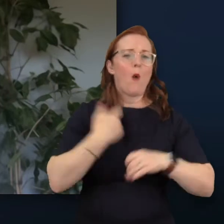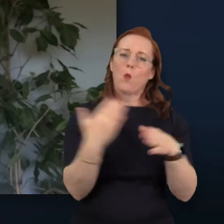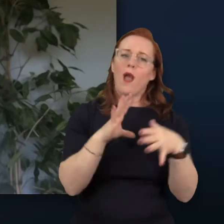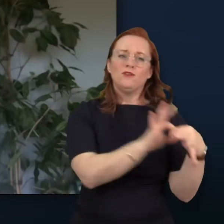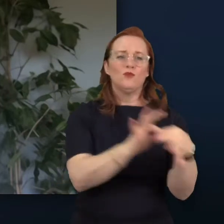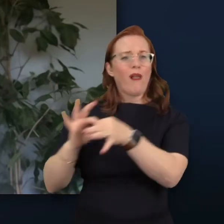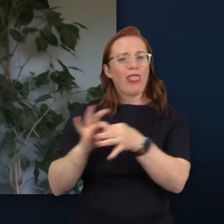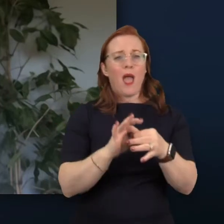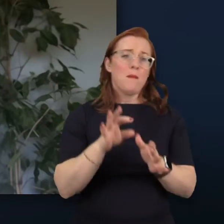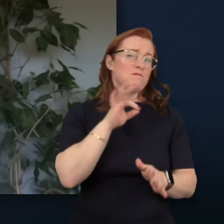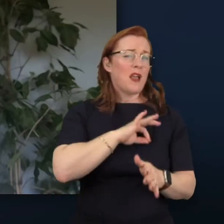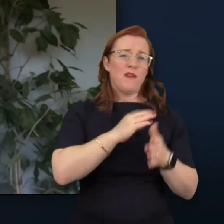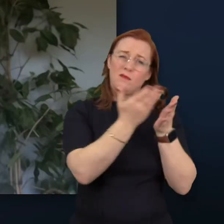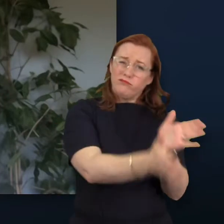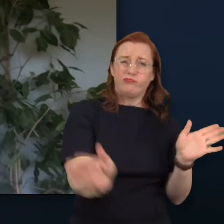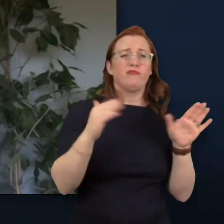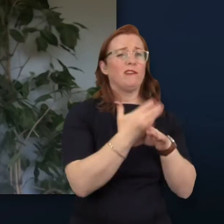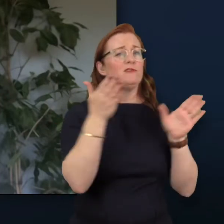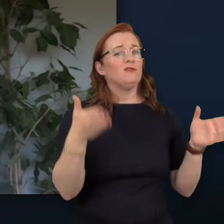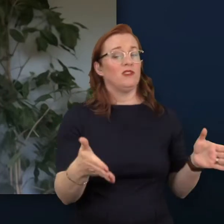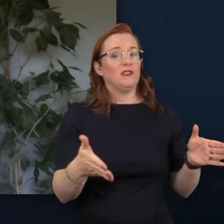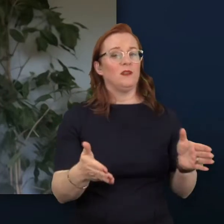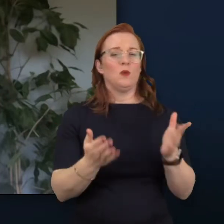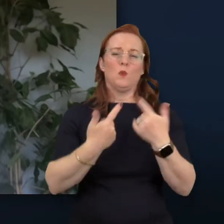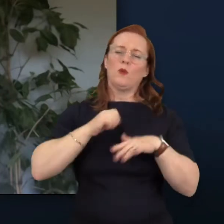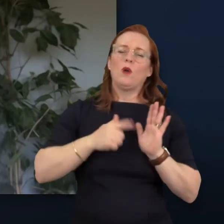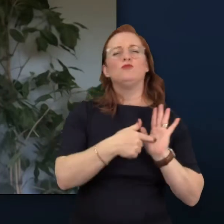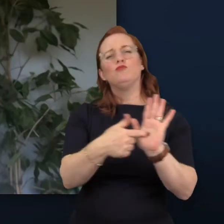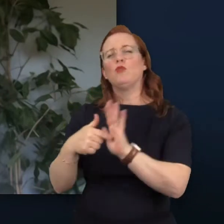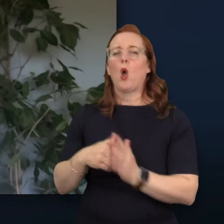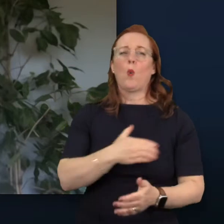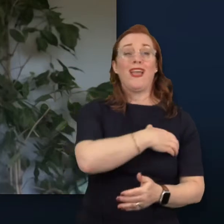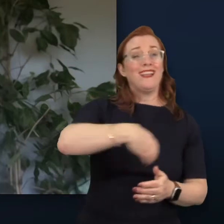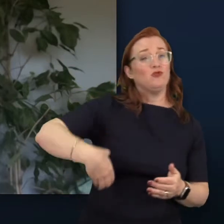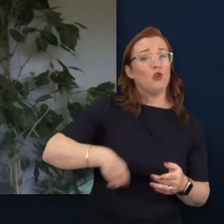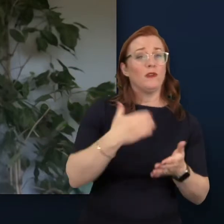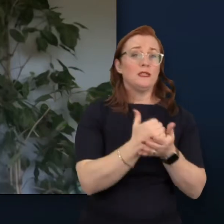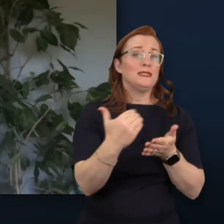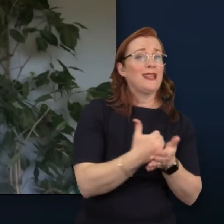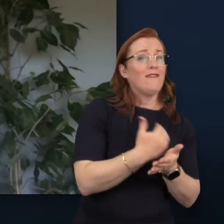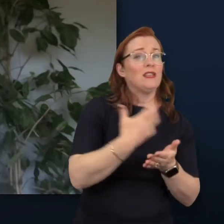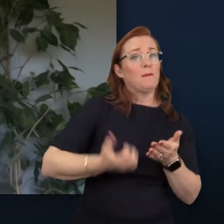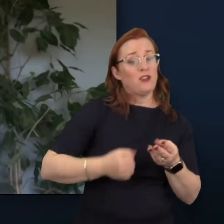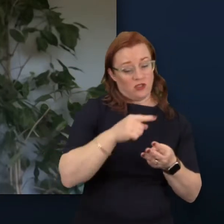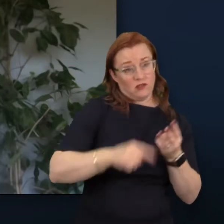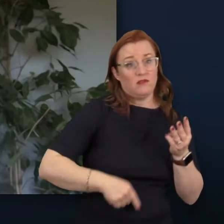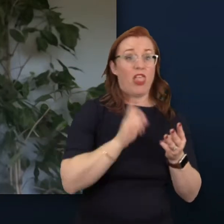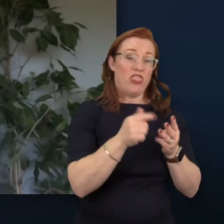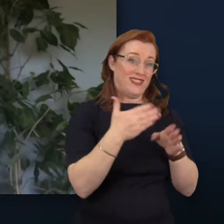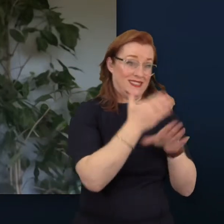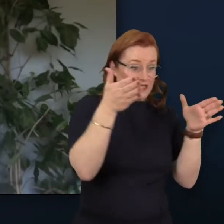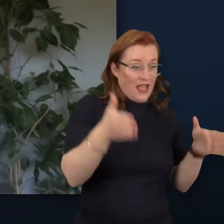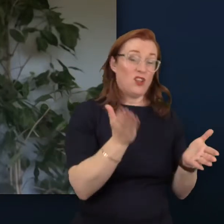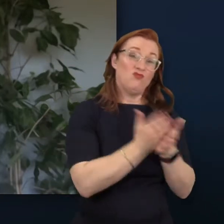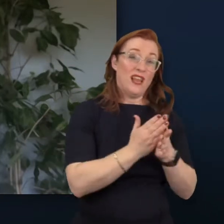industry. Let's showcase insurance, savings and pensions as the sector is prepared not